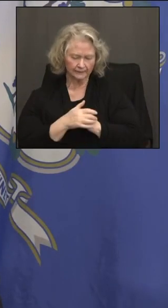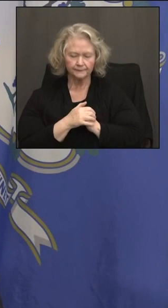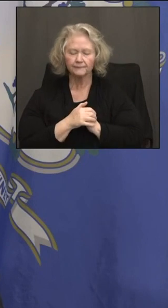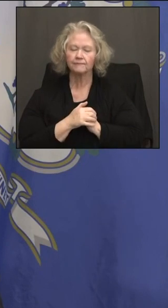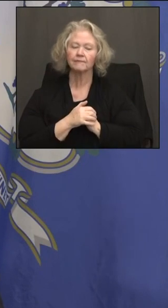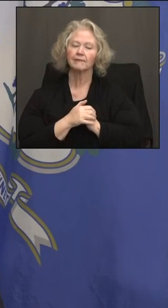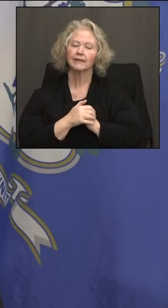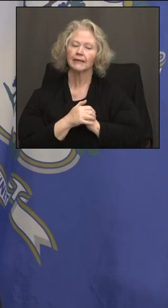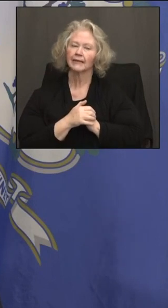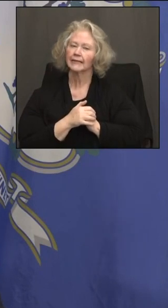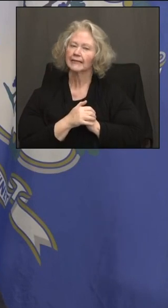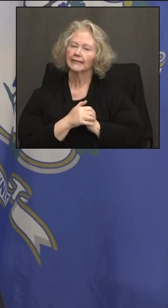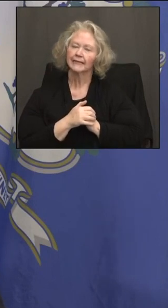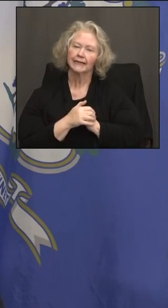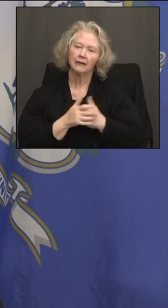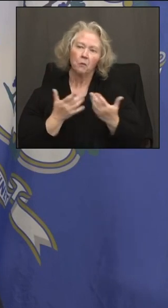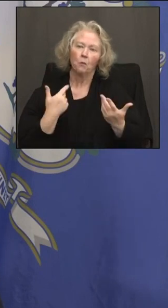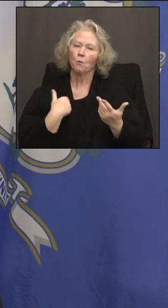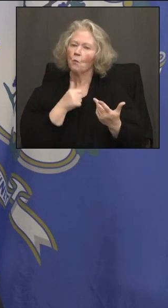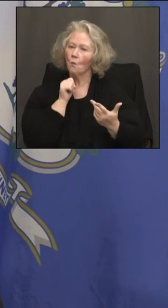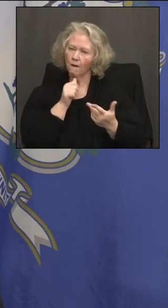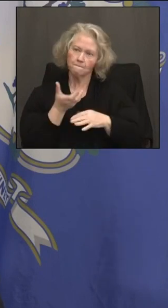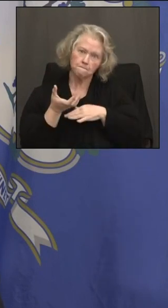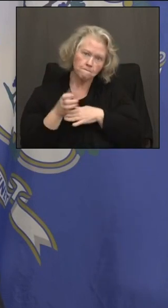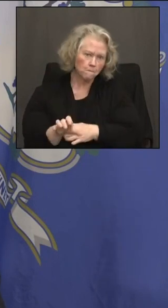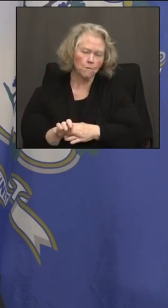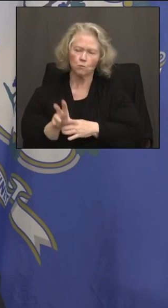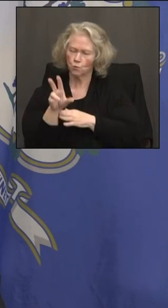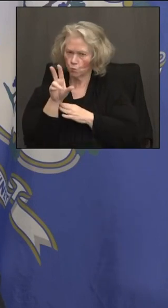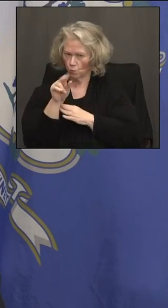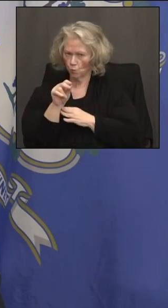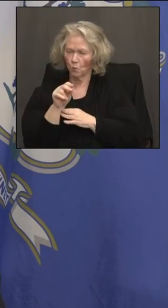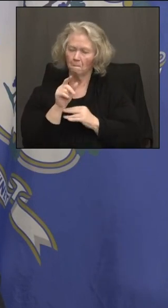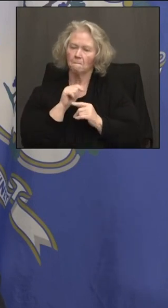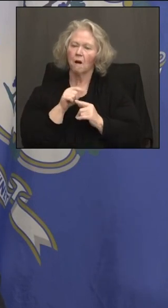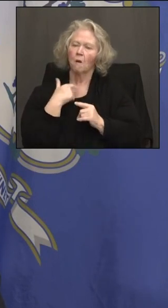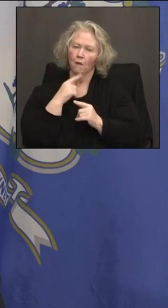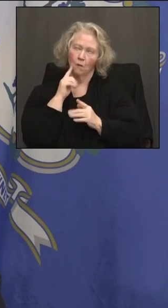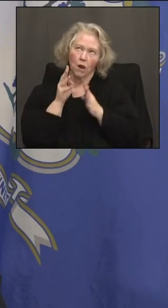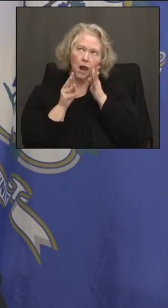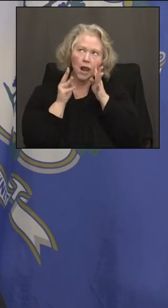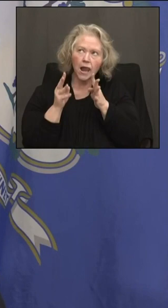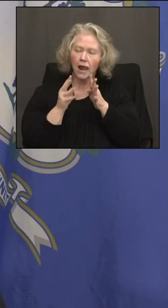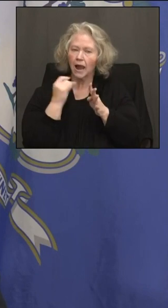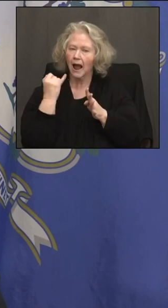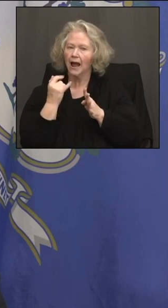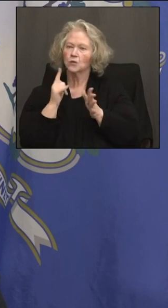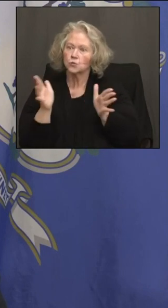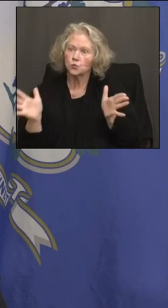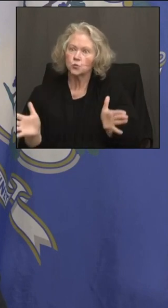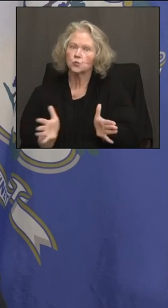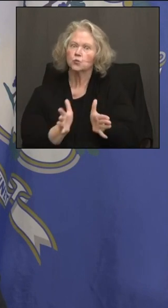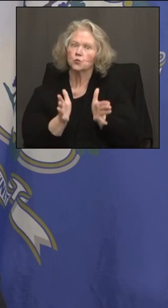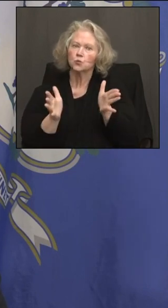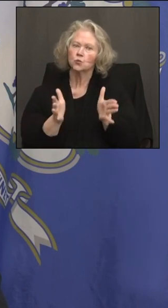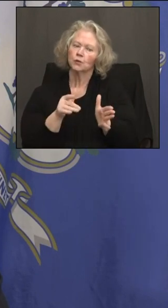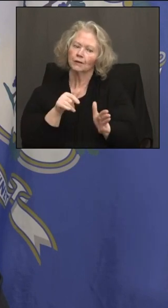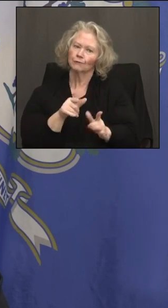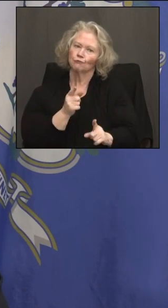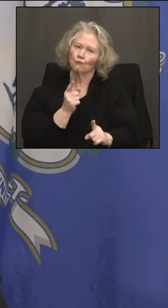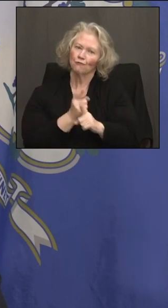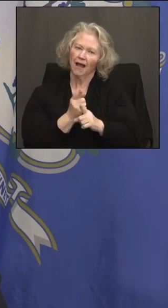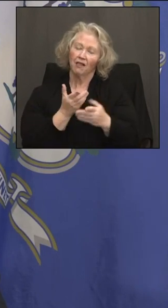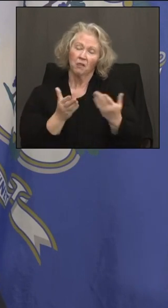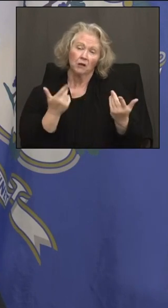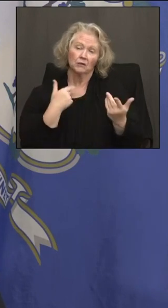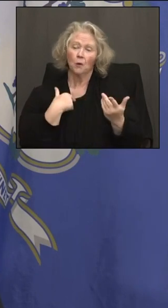look, we're not into mandates, but we are into doing everything we can to encourage you and incent you to do the right thing. So we started to have a little